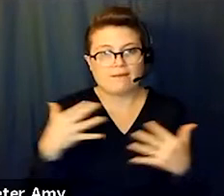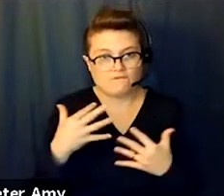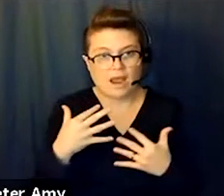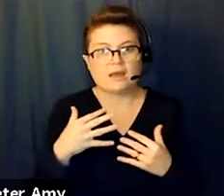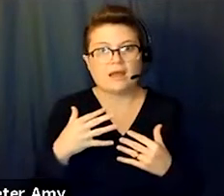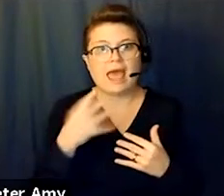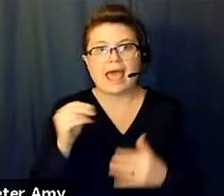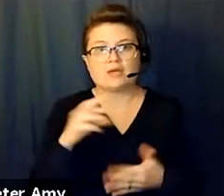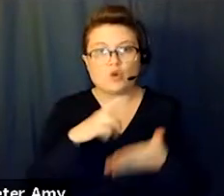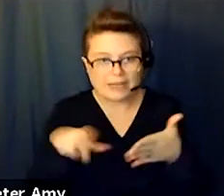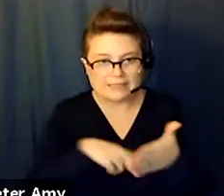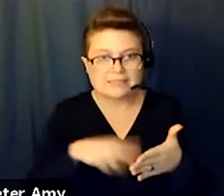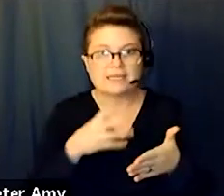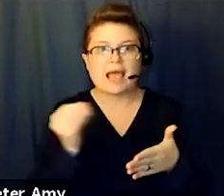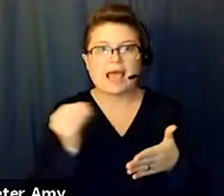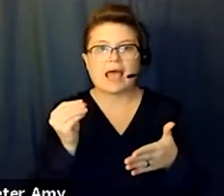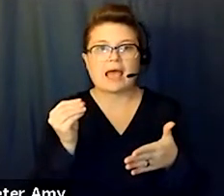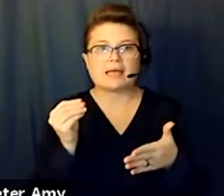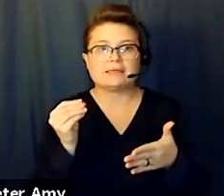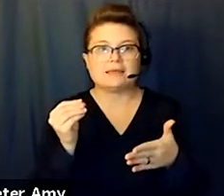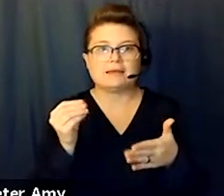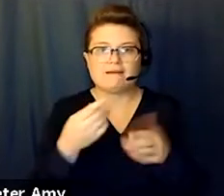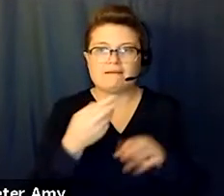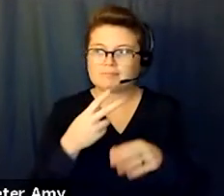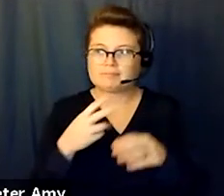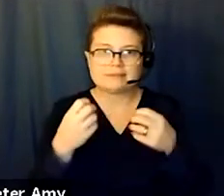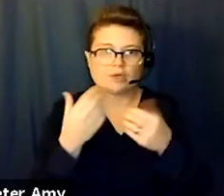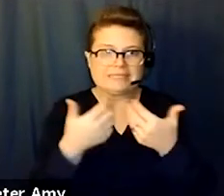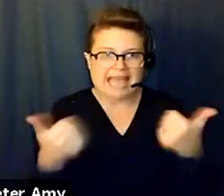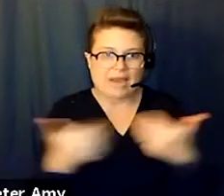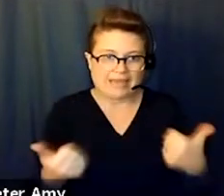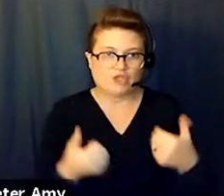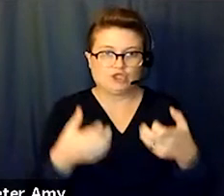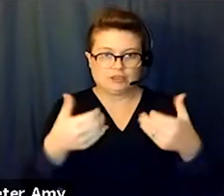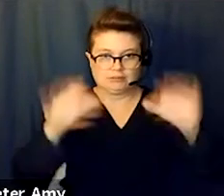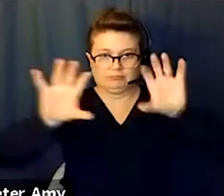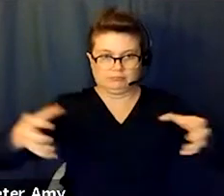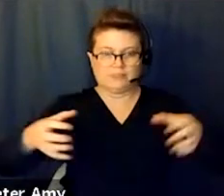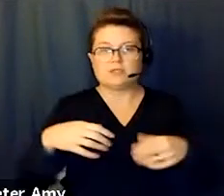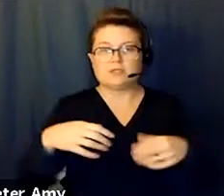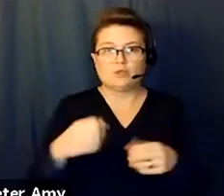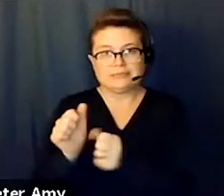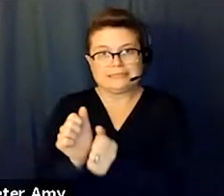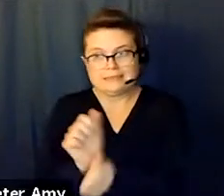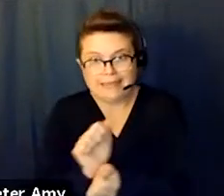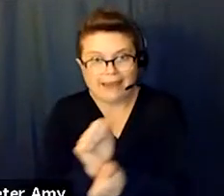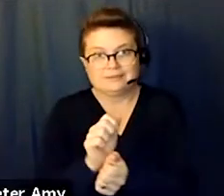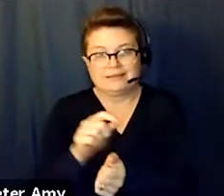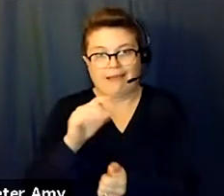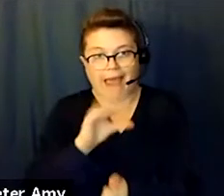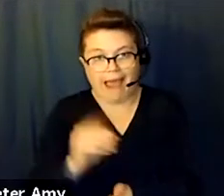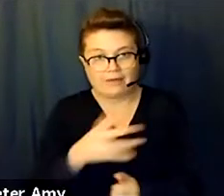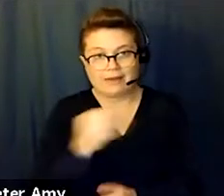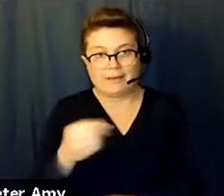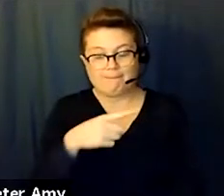was racist and was very segregationist and enslaved Africans and black and brown people in the U.S., we can